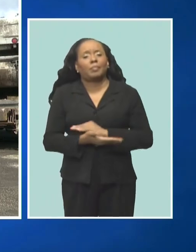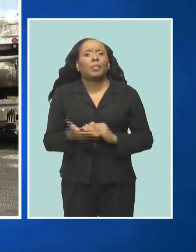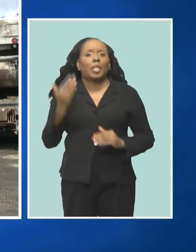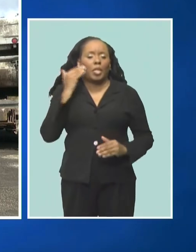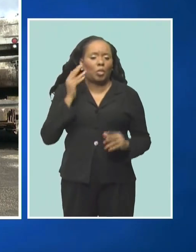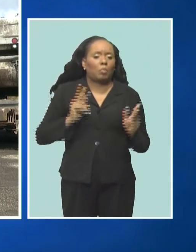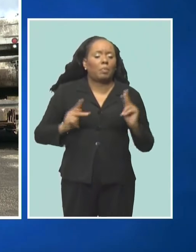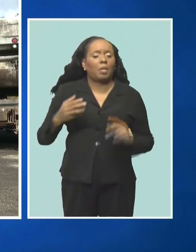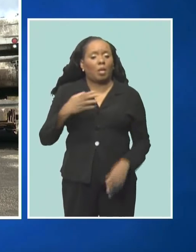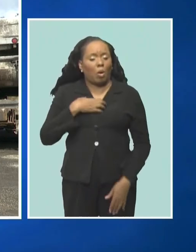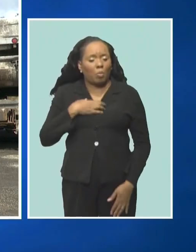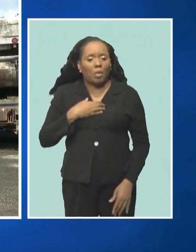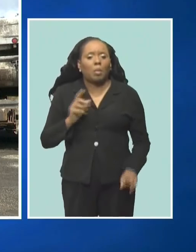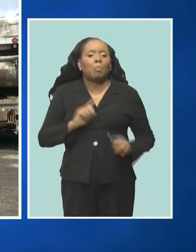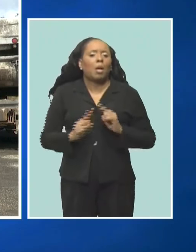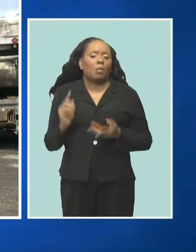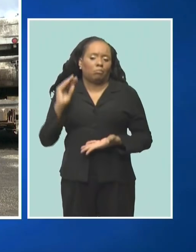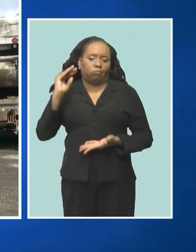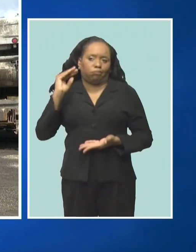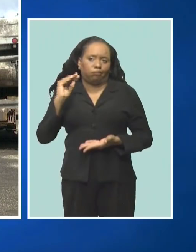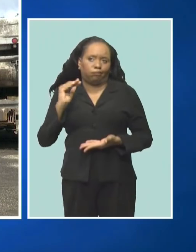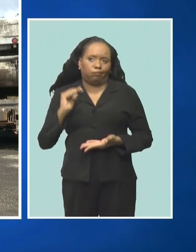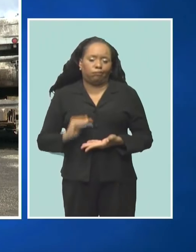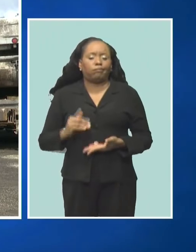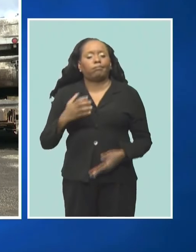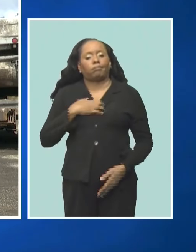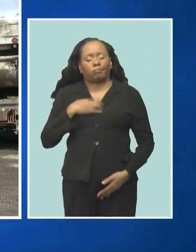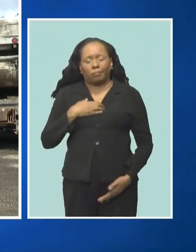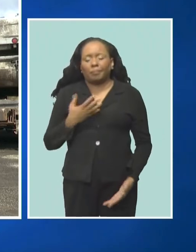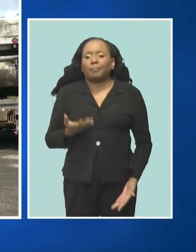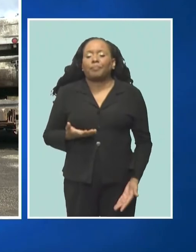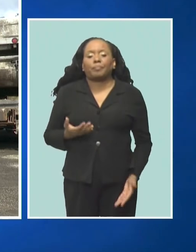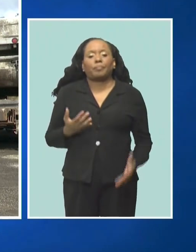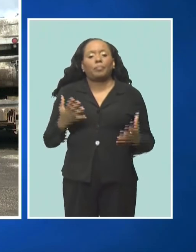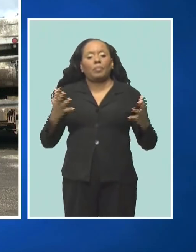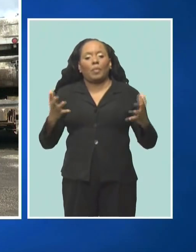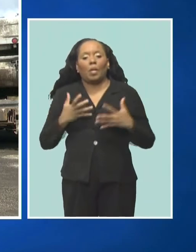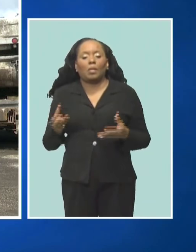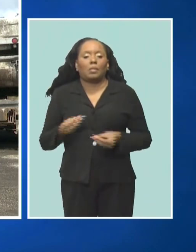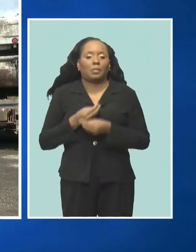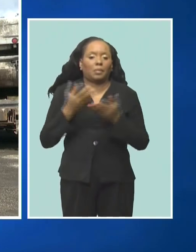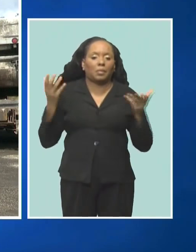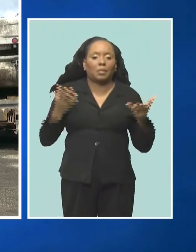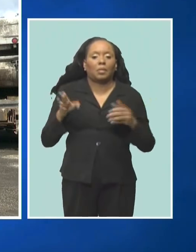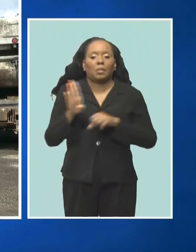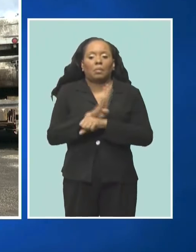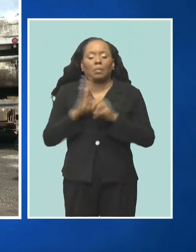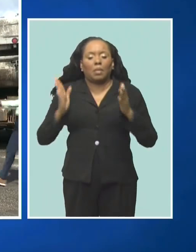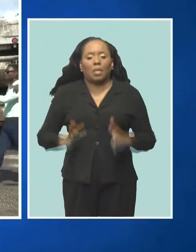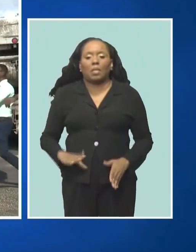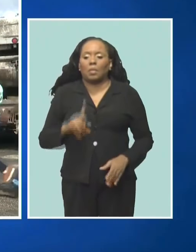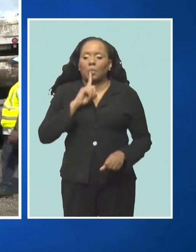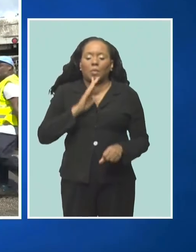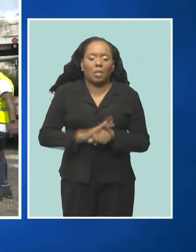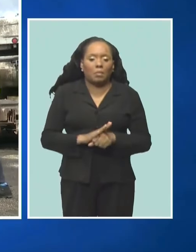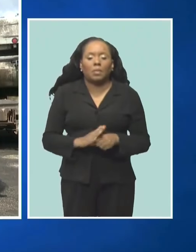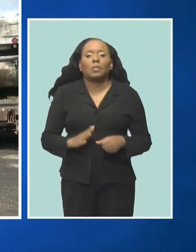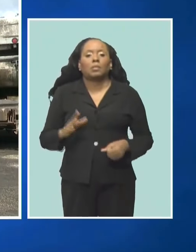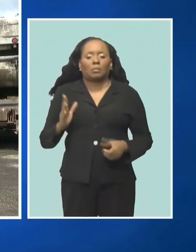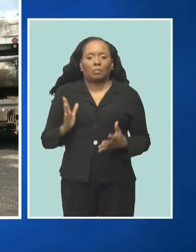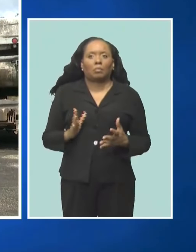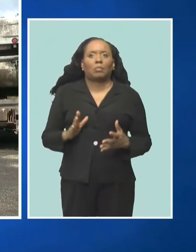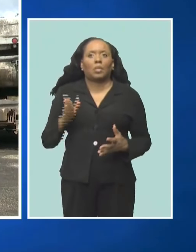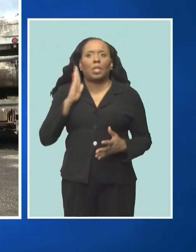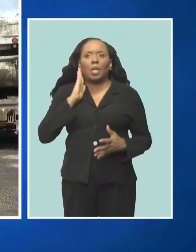they have come down a lot. We know the issue is still there. And we want to give Barbadians the assurance that we're not going to compromise their